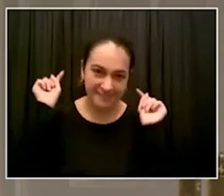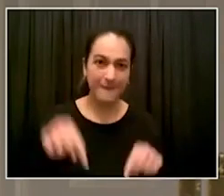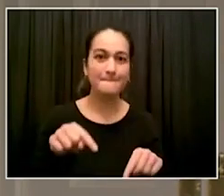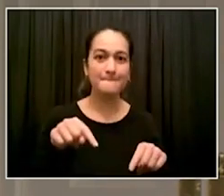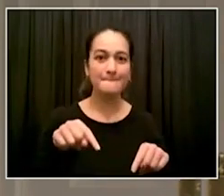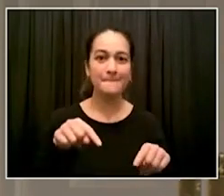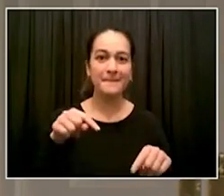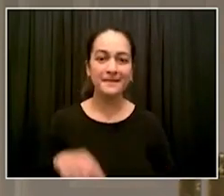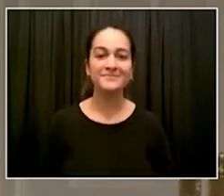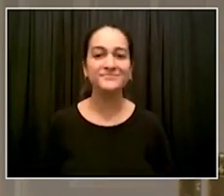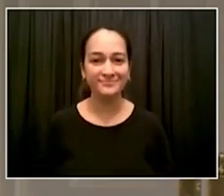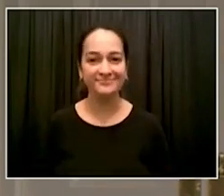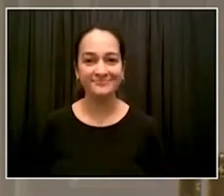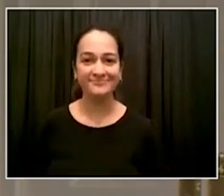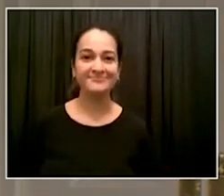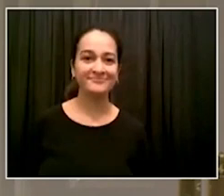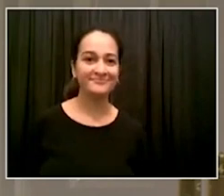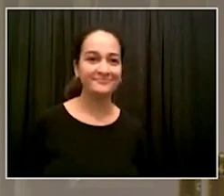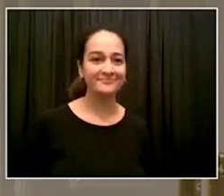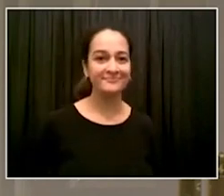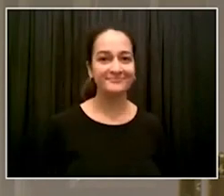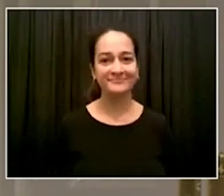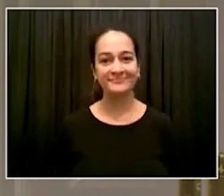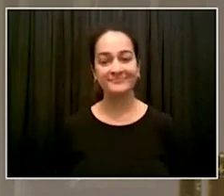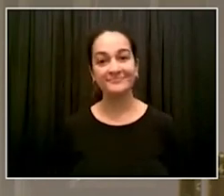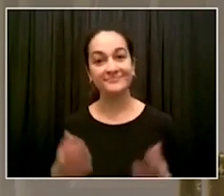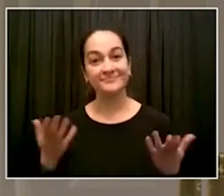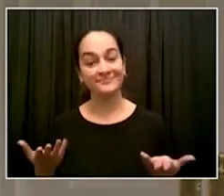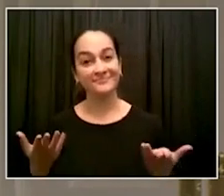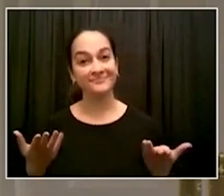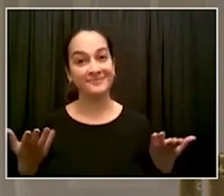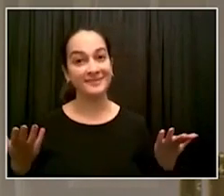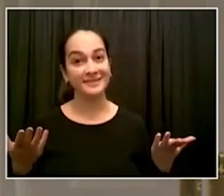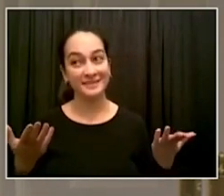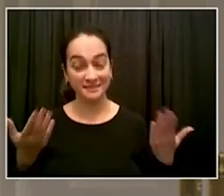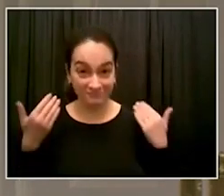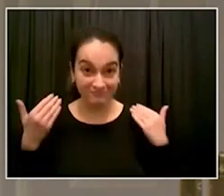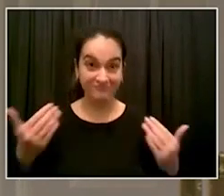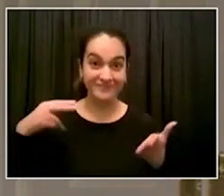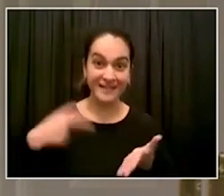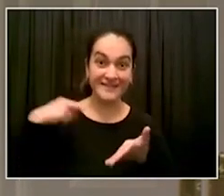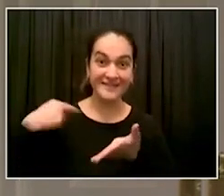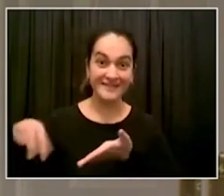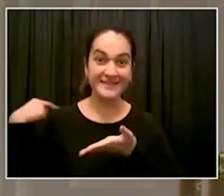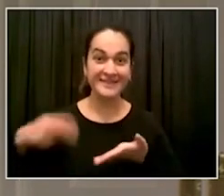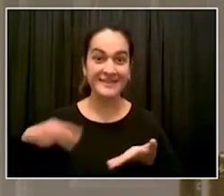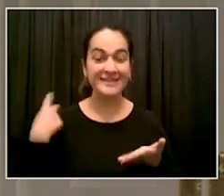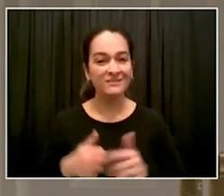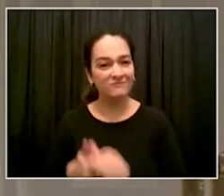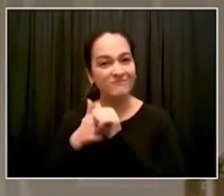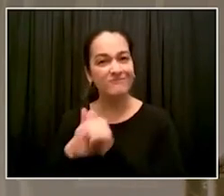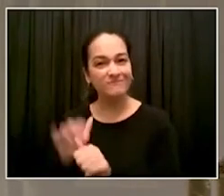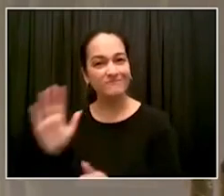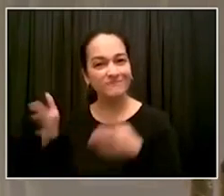Here's our chance to dance our way out of our constriction. That, you wrote that decades ago, but doesn't that